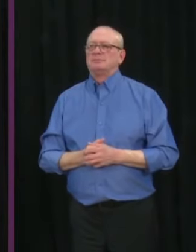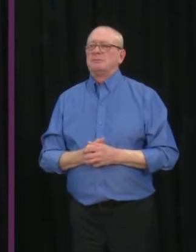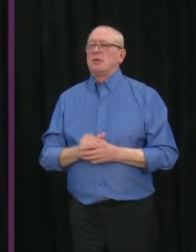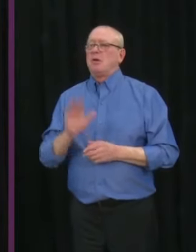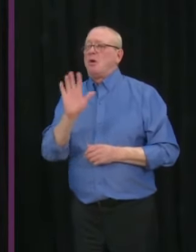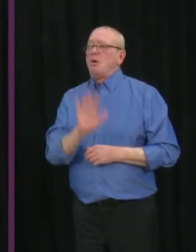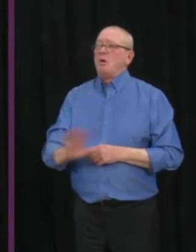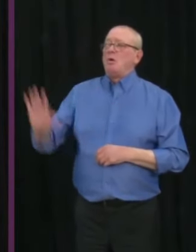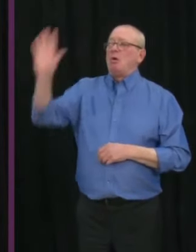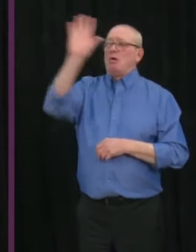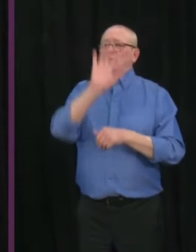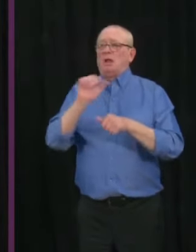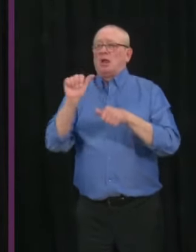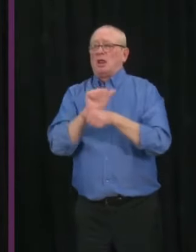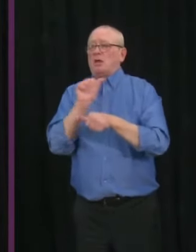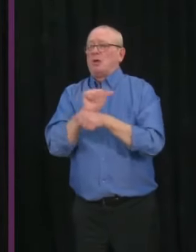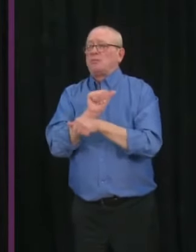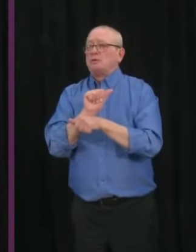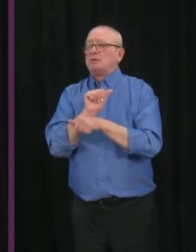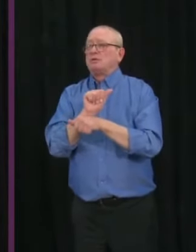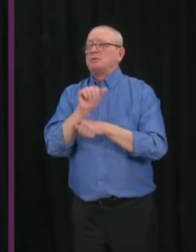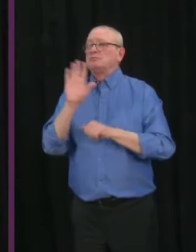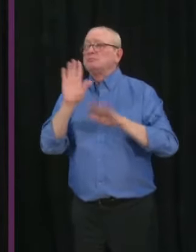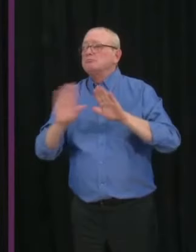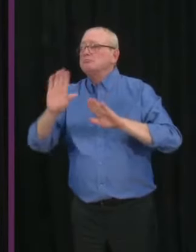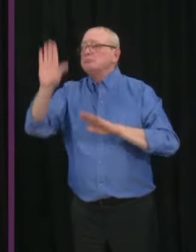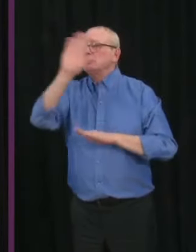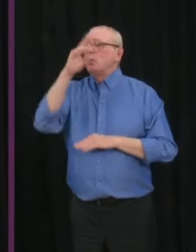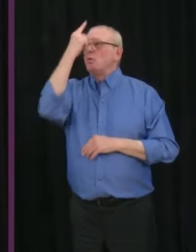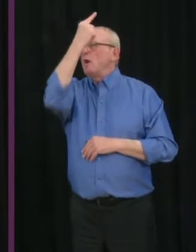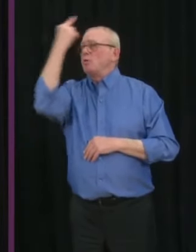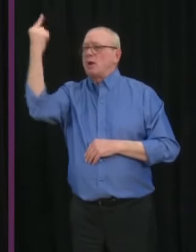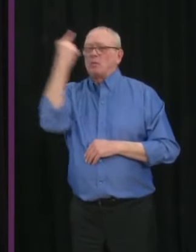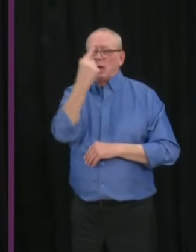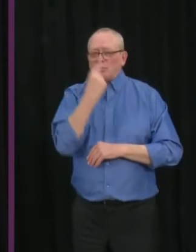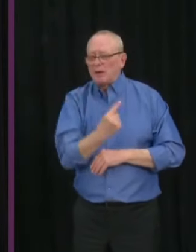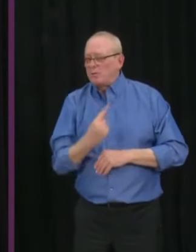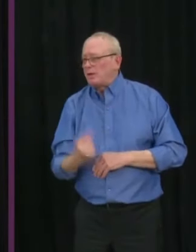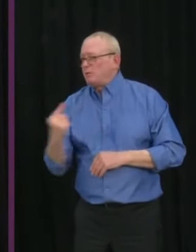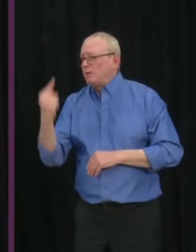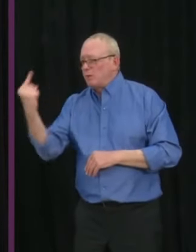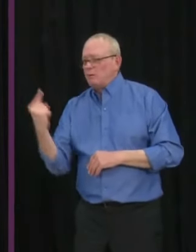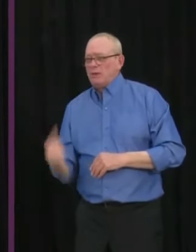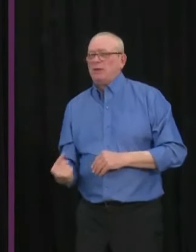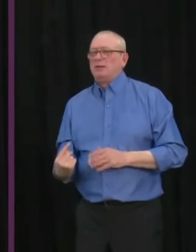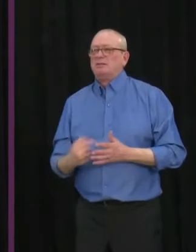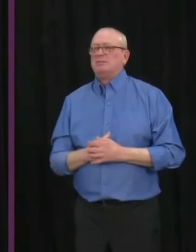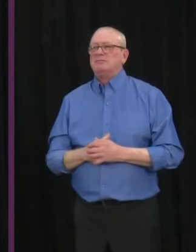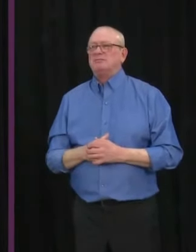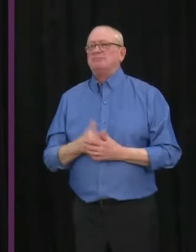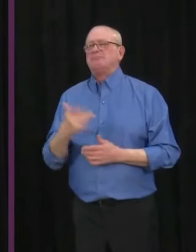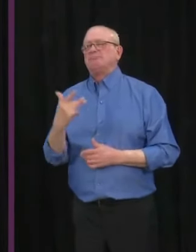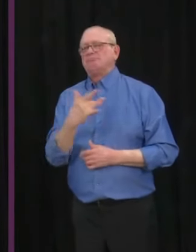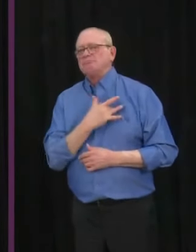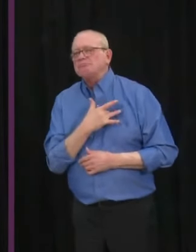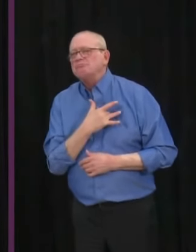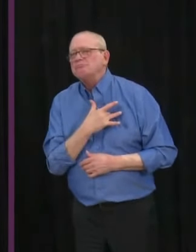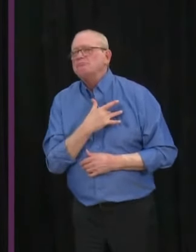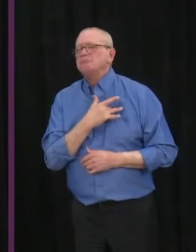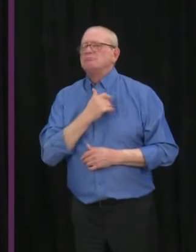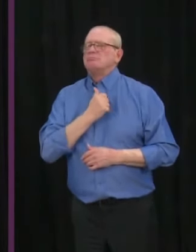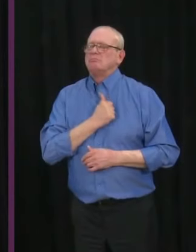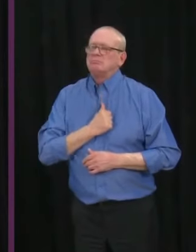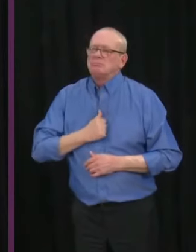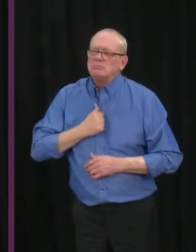had at least one person included in these numbers. My deepest sympathies go out to anyone across the province who is mourning